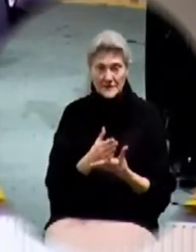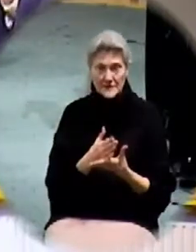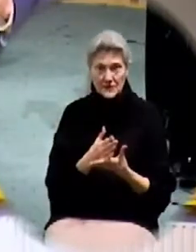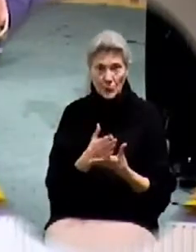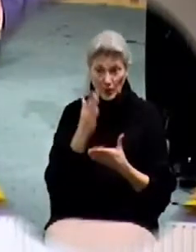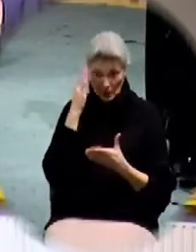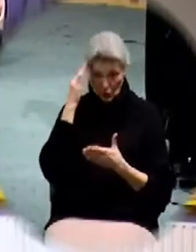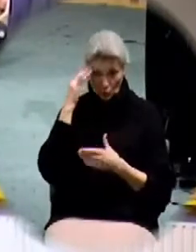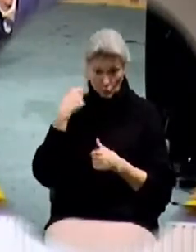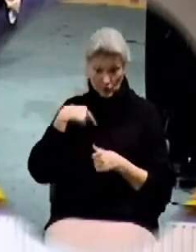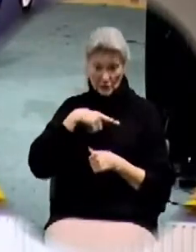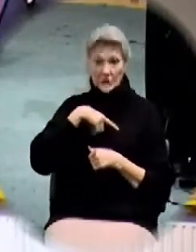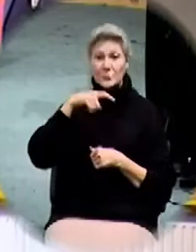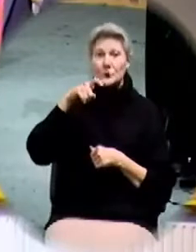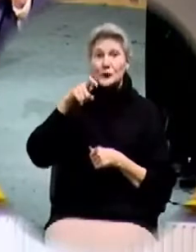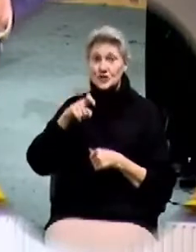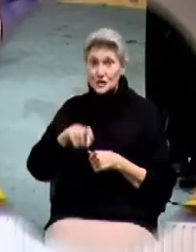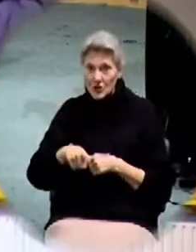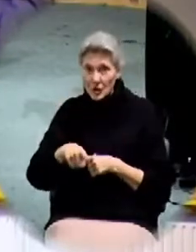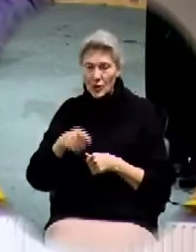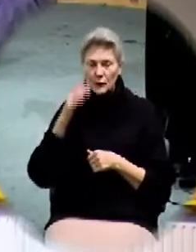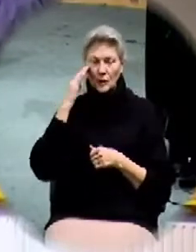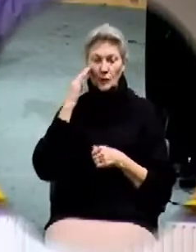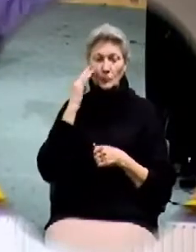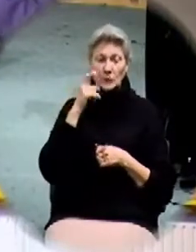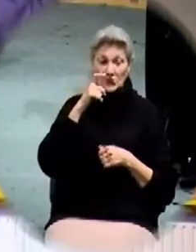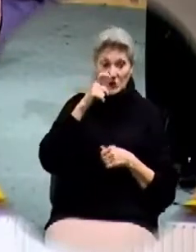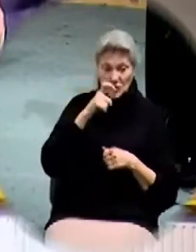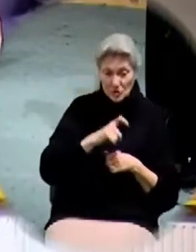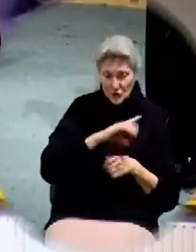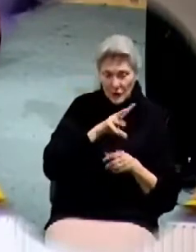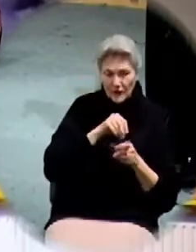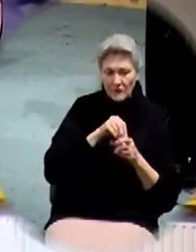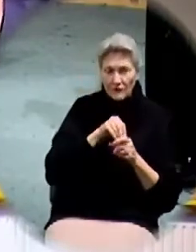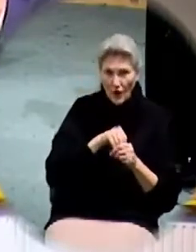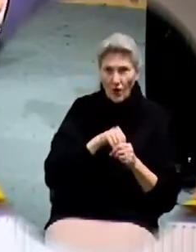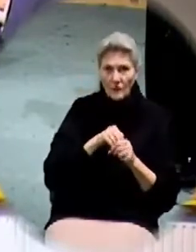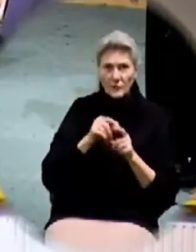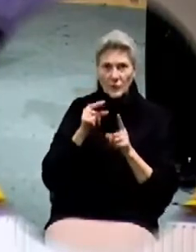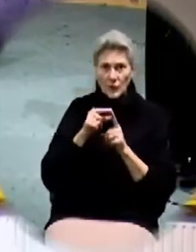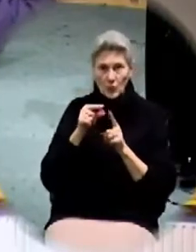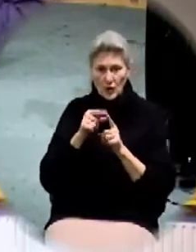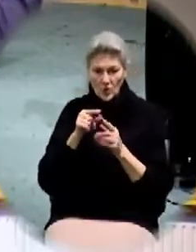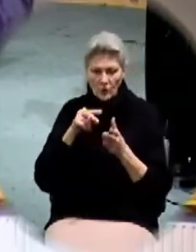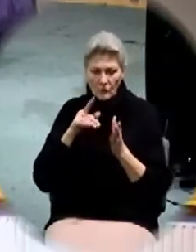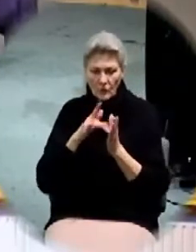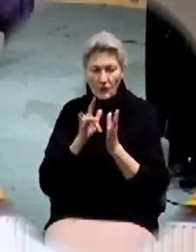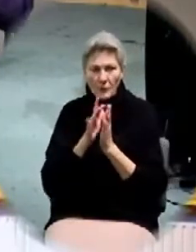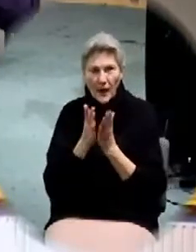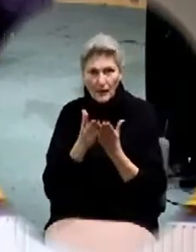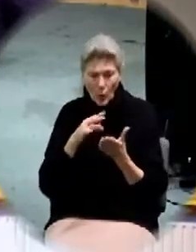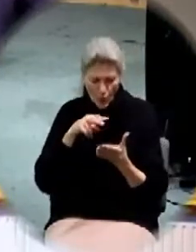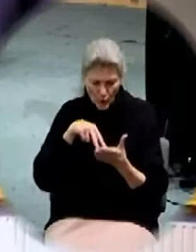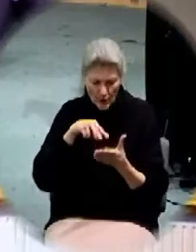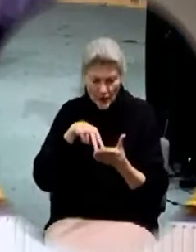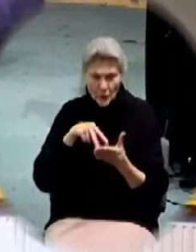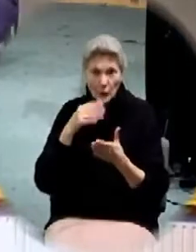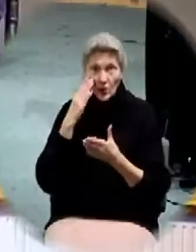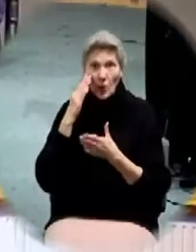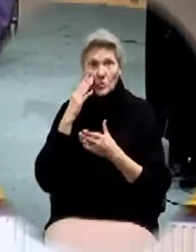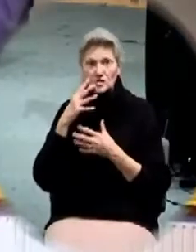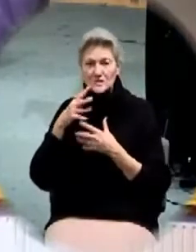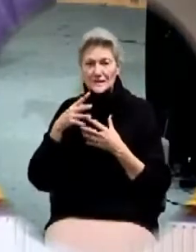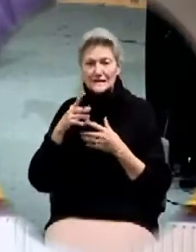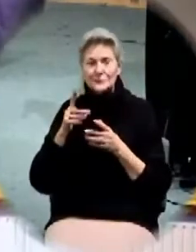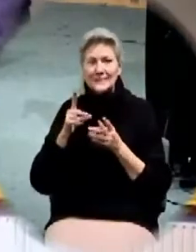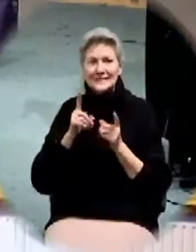We know we should. We know we should be involved in the word of God. We know we should discipline our lives. We know we should spend time with our families. We know